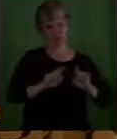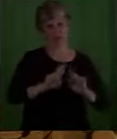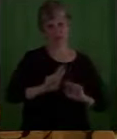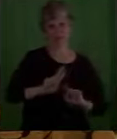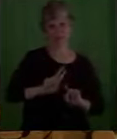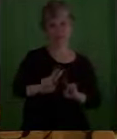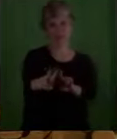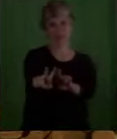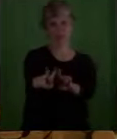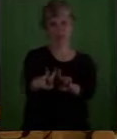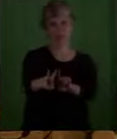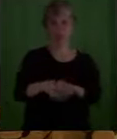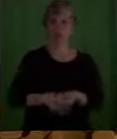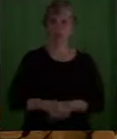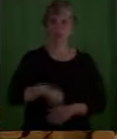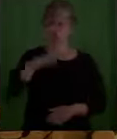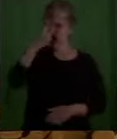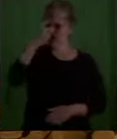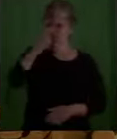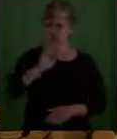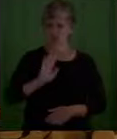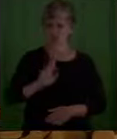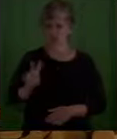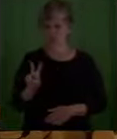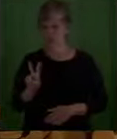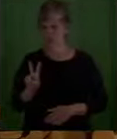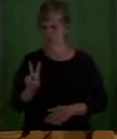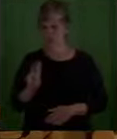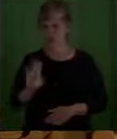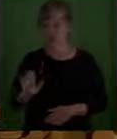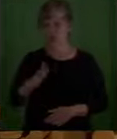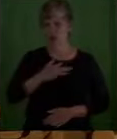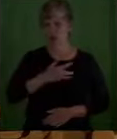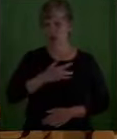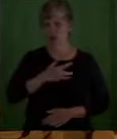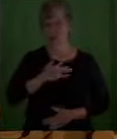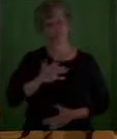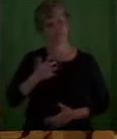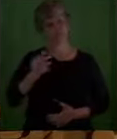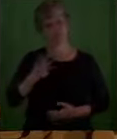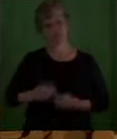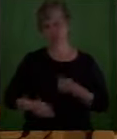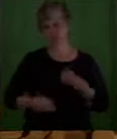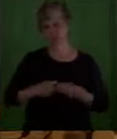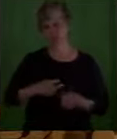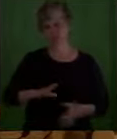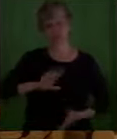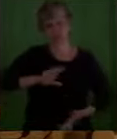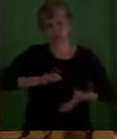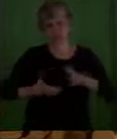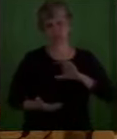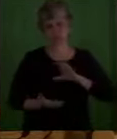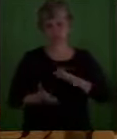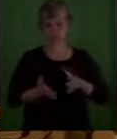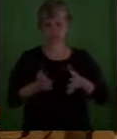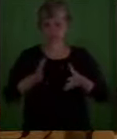understanding that their hearts were troubled. And He invites them to share their hearts with Him.